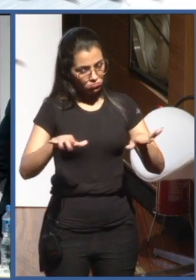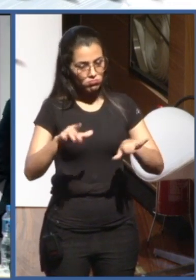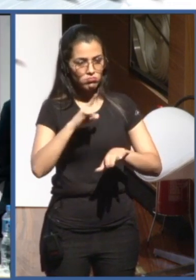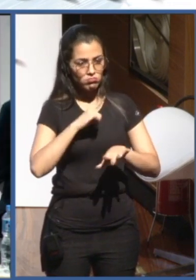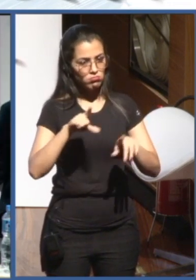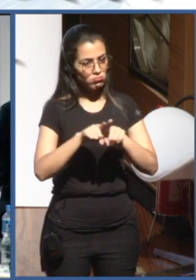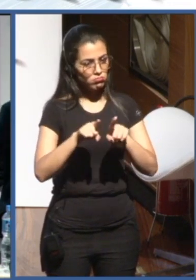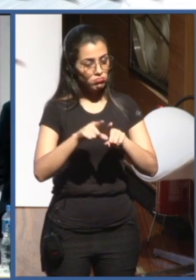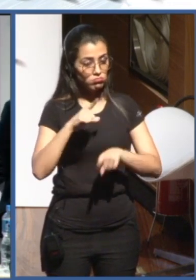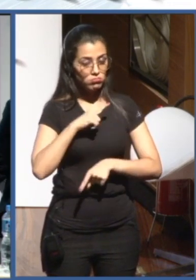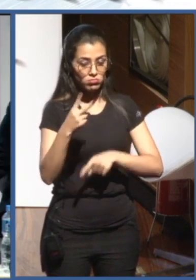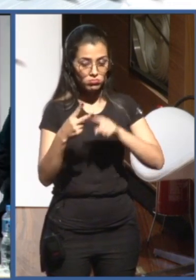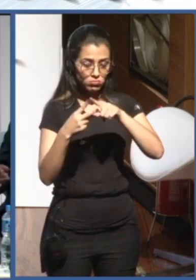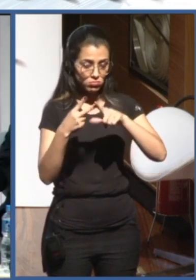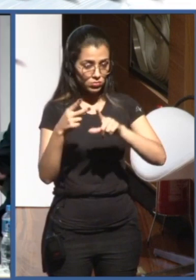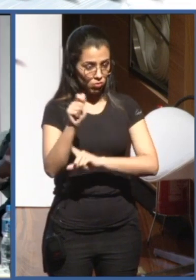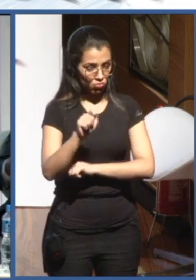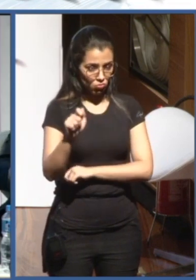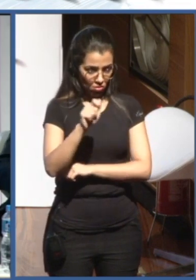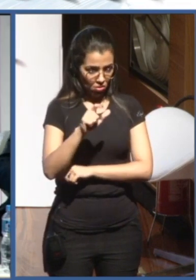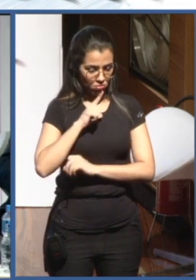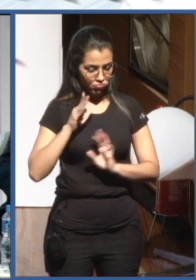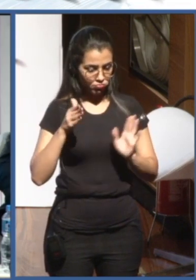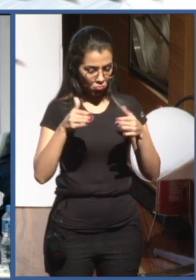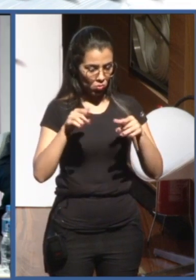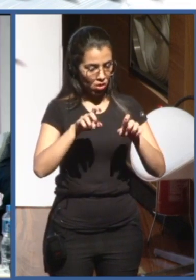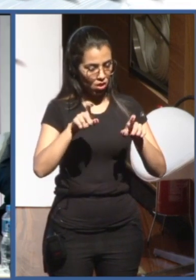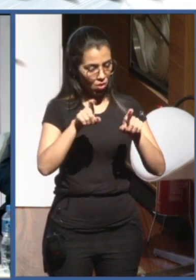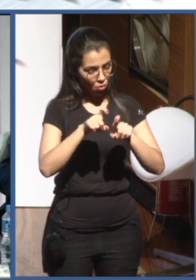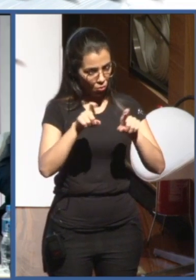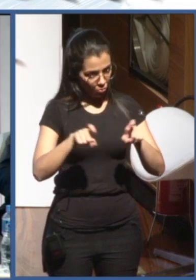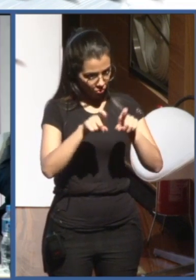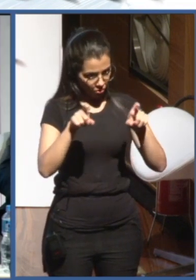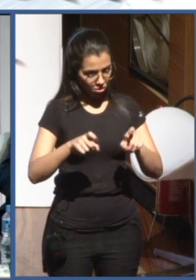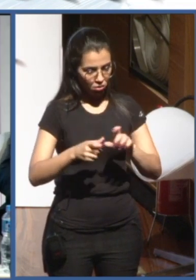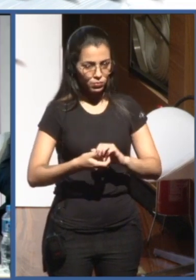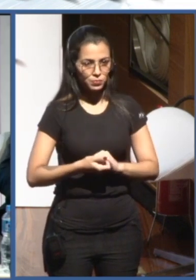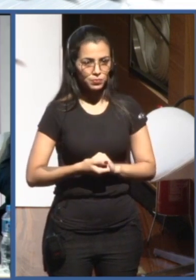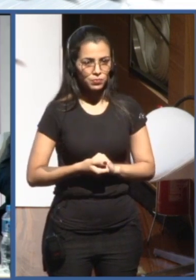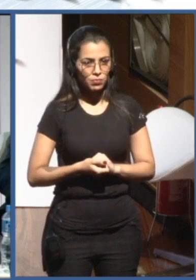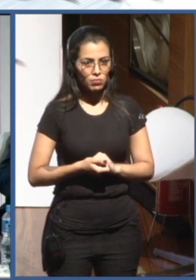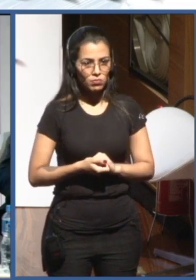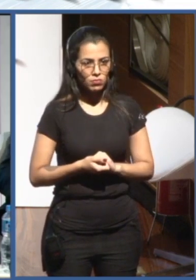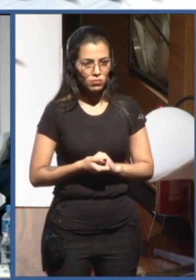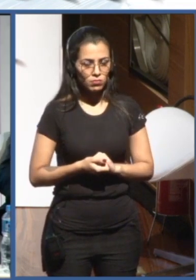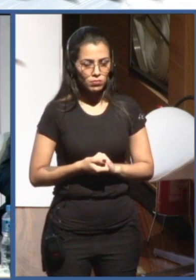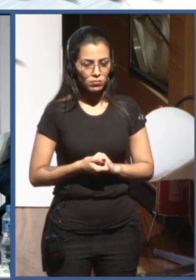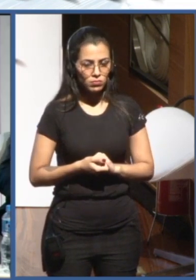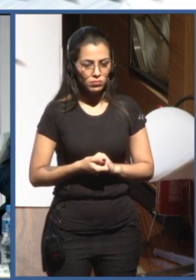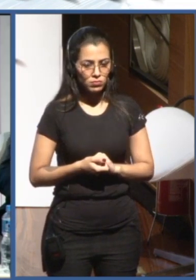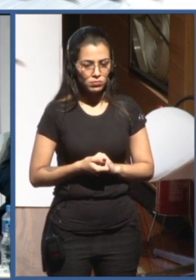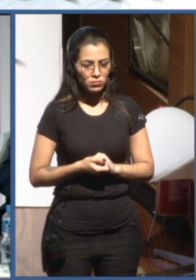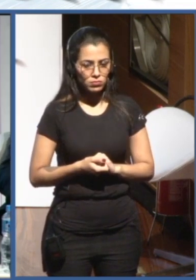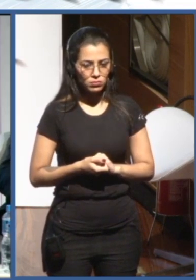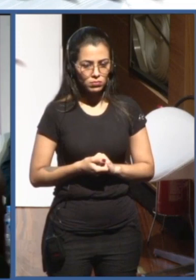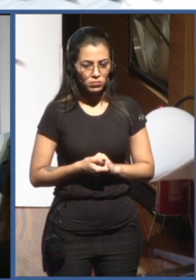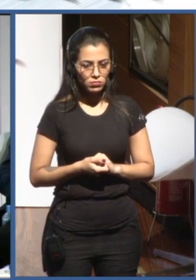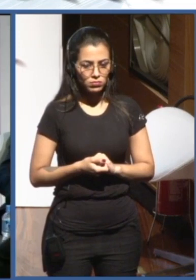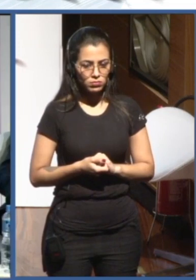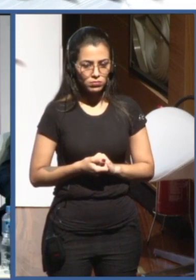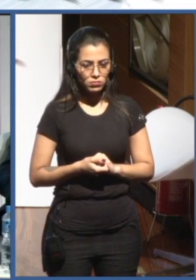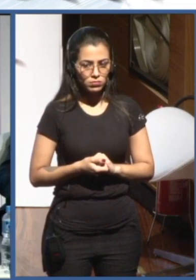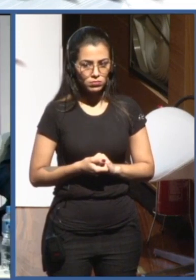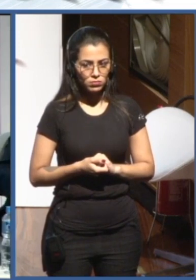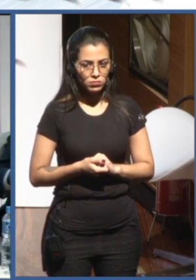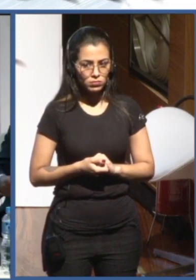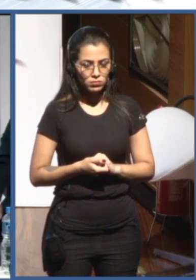Maybe change the microphone. Yeah, thanks. Thanks. Working? Yes. Okay. For those in the comp science field, you would know